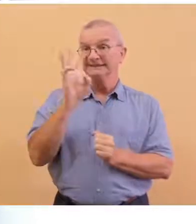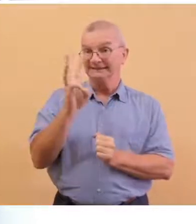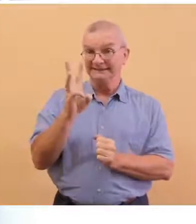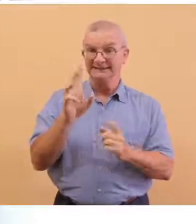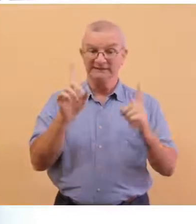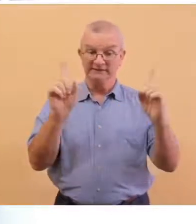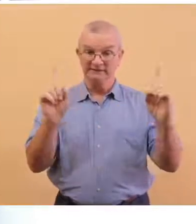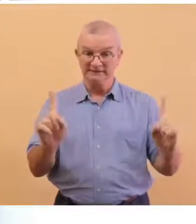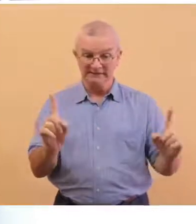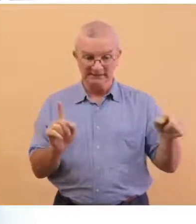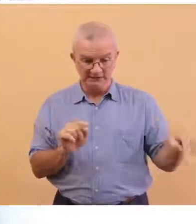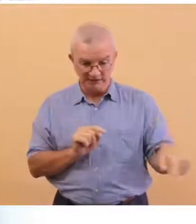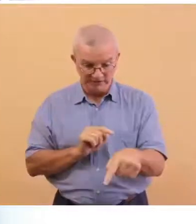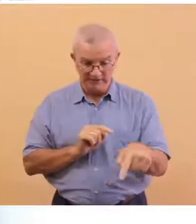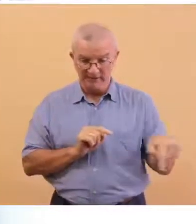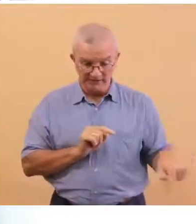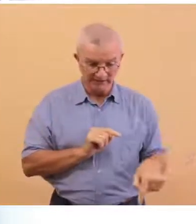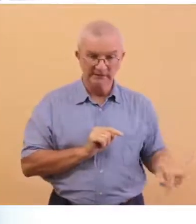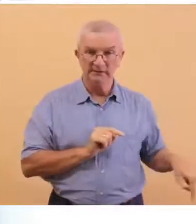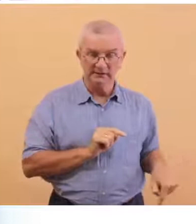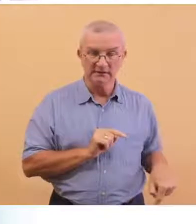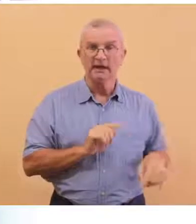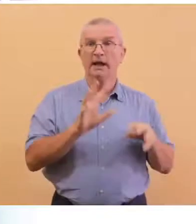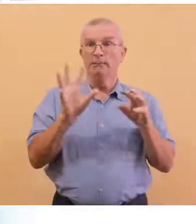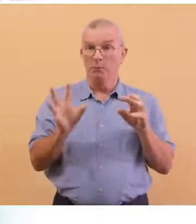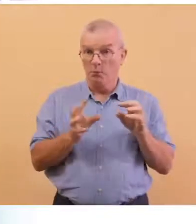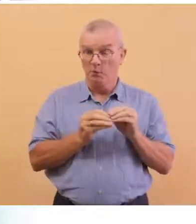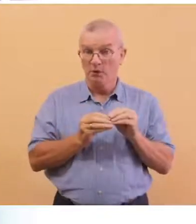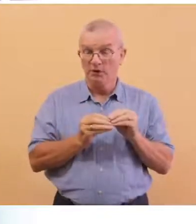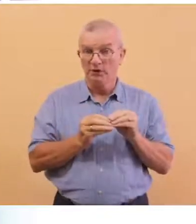demarcation, and more importantly,